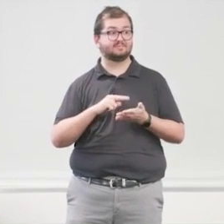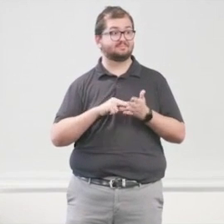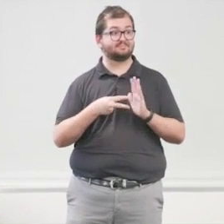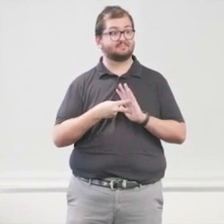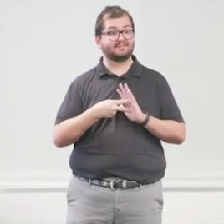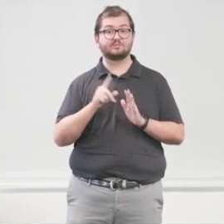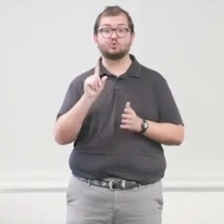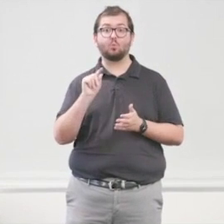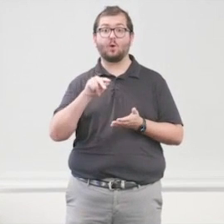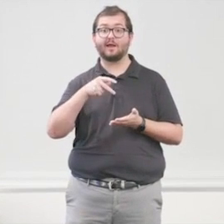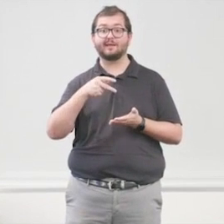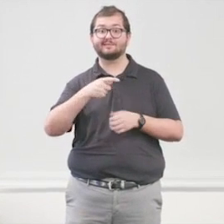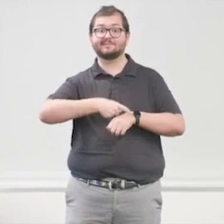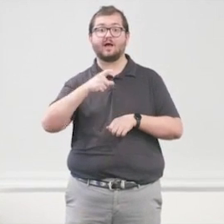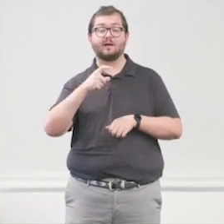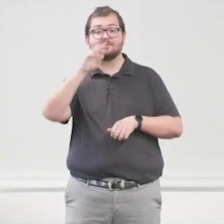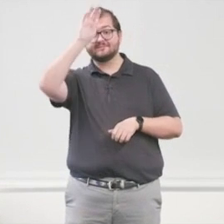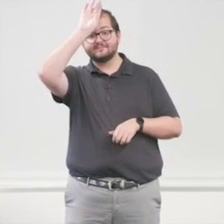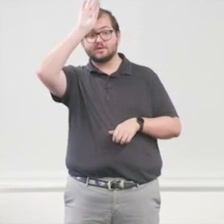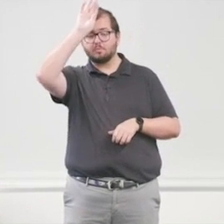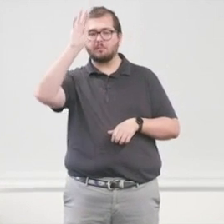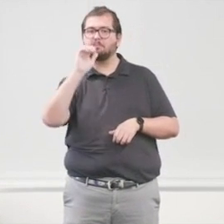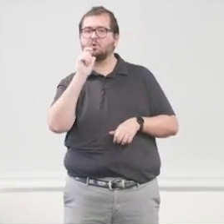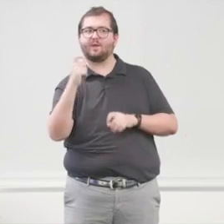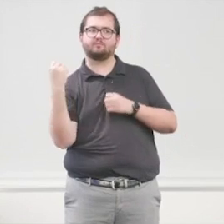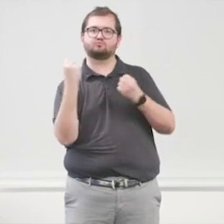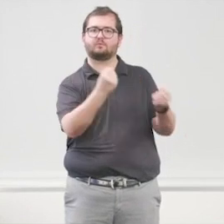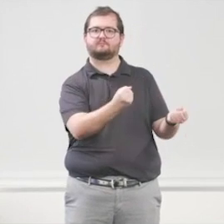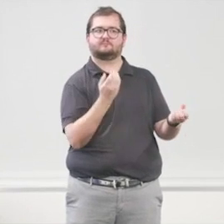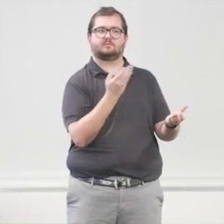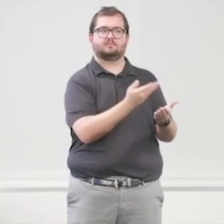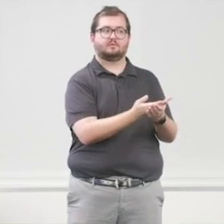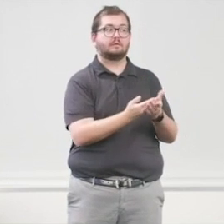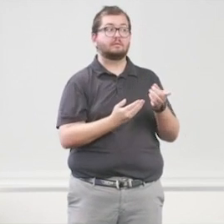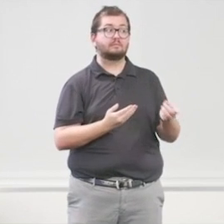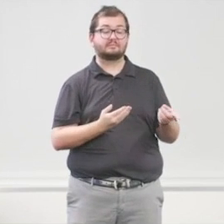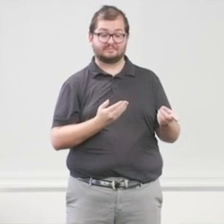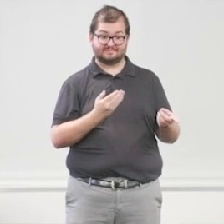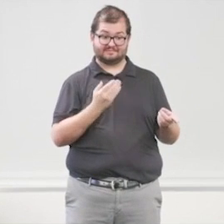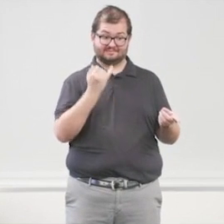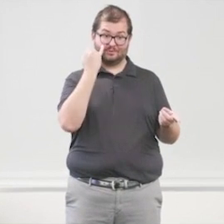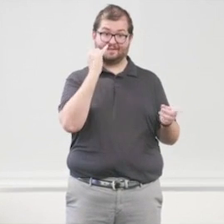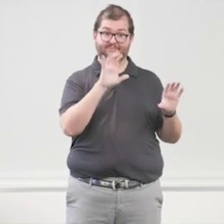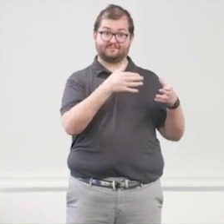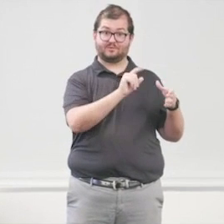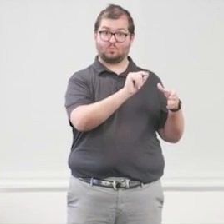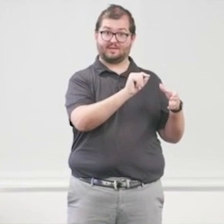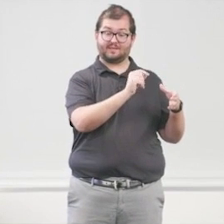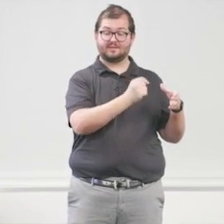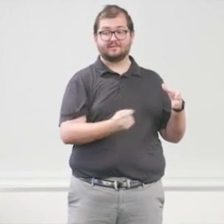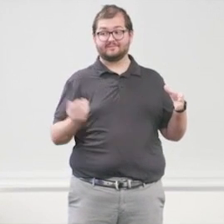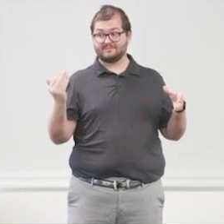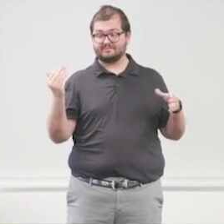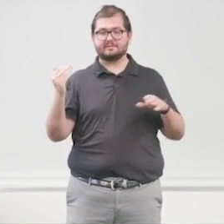department didn't have to come out for, because normally those type of falls, 15 out of 20, we have to send them out